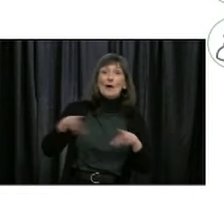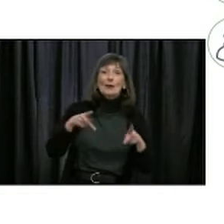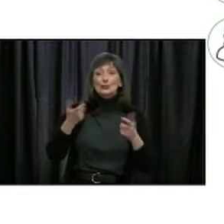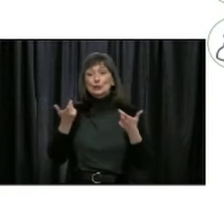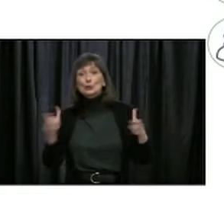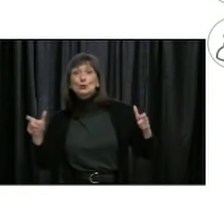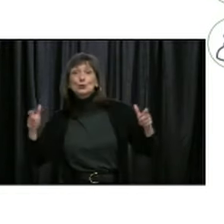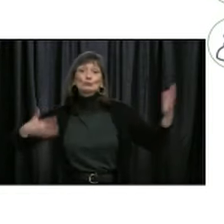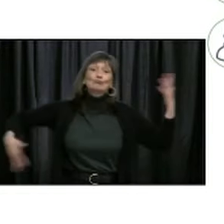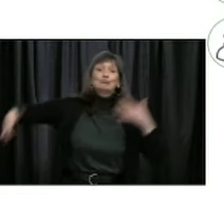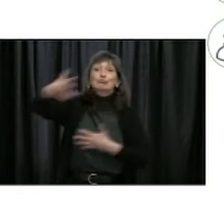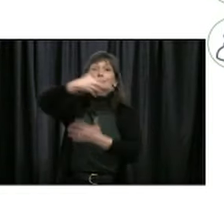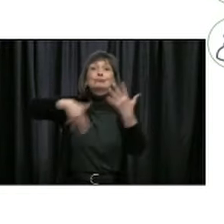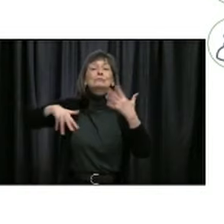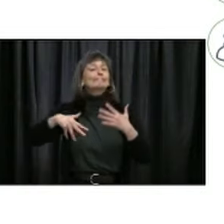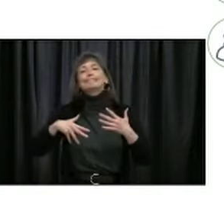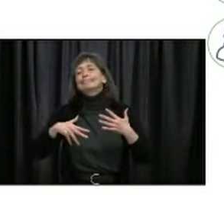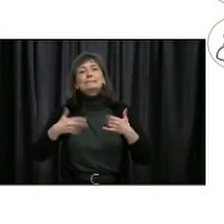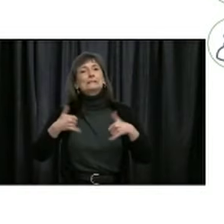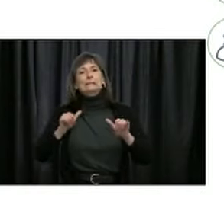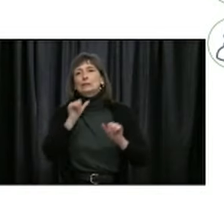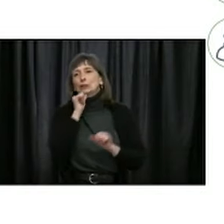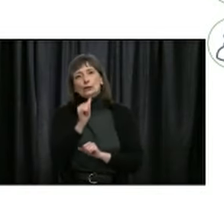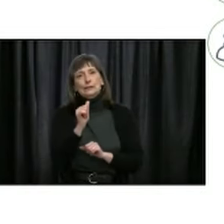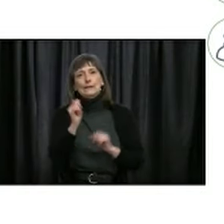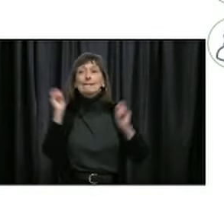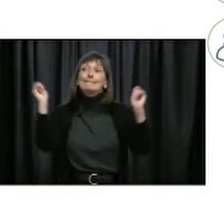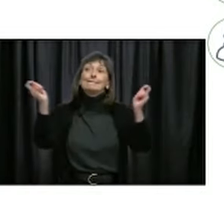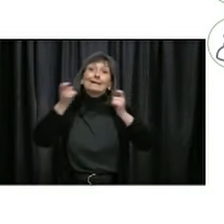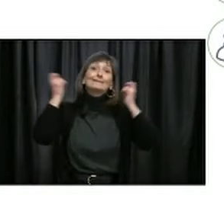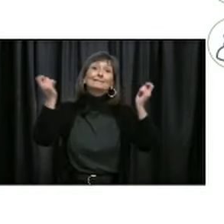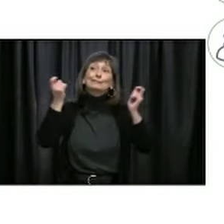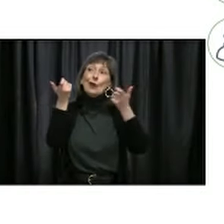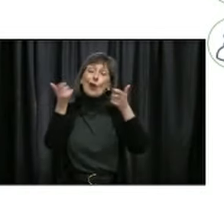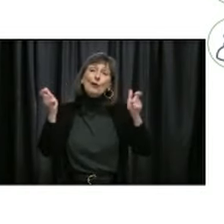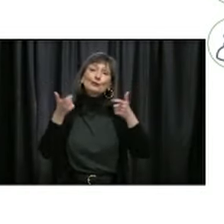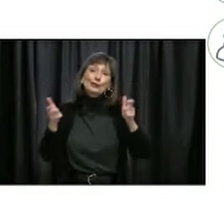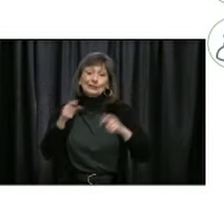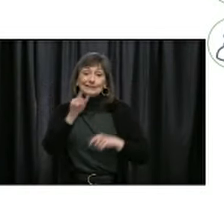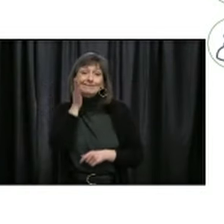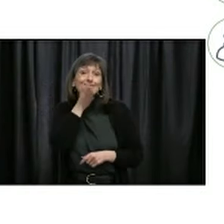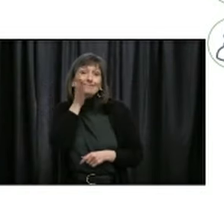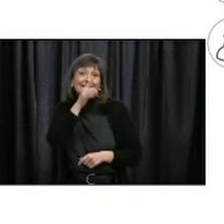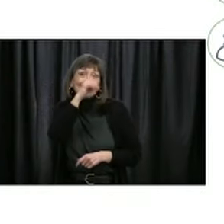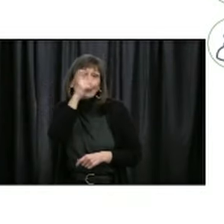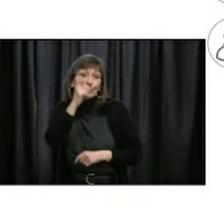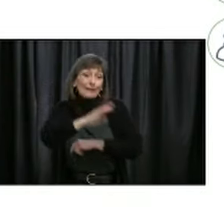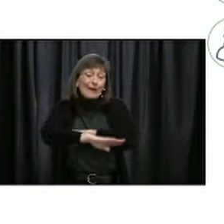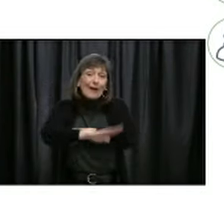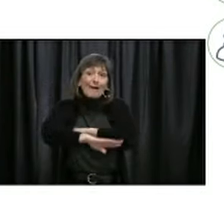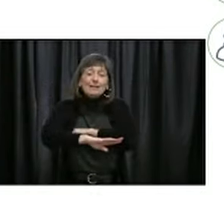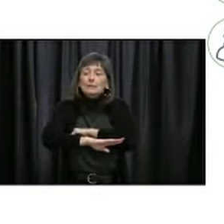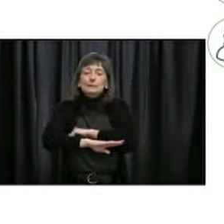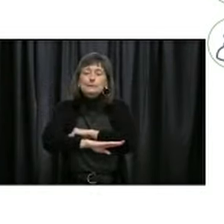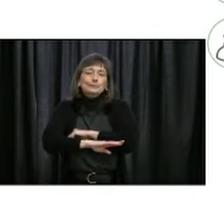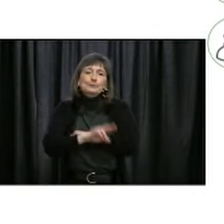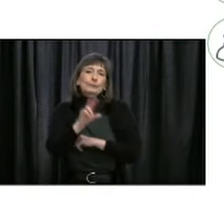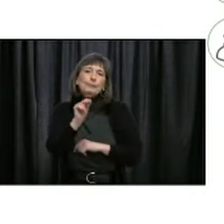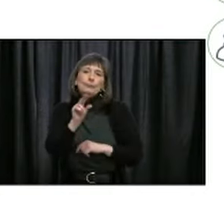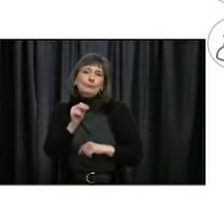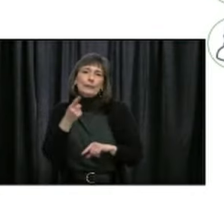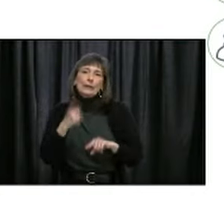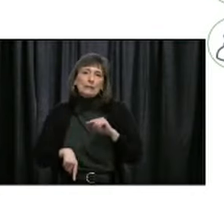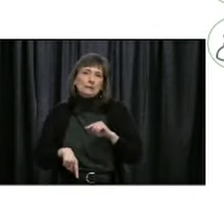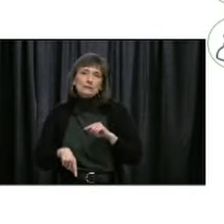Unfortunately, that means festivals and other large events planned for this summer and early fall will not be able to go